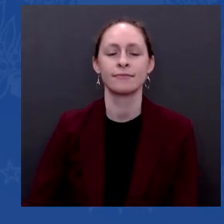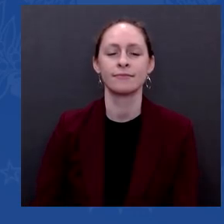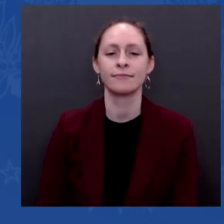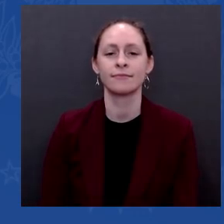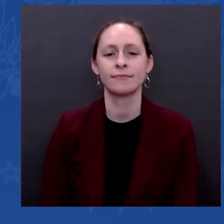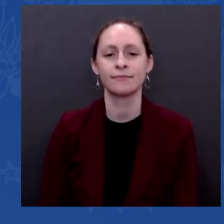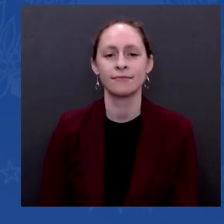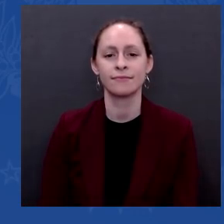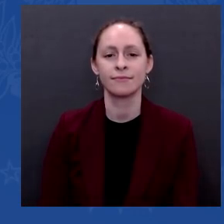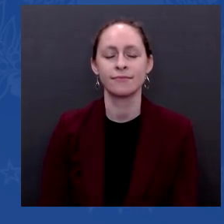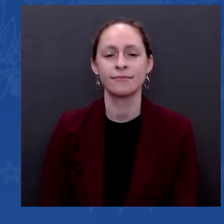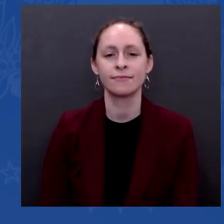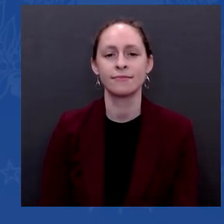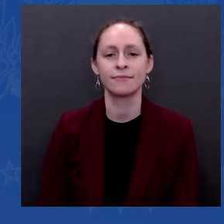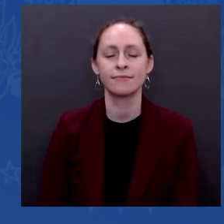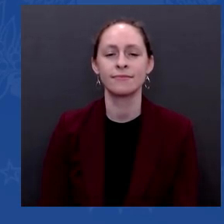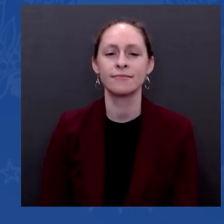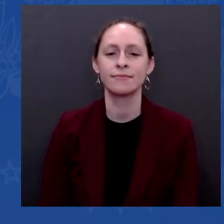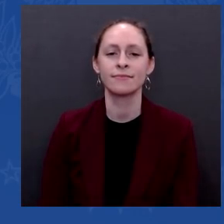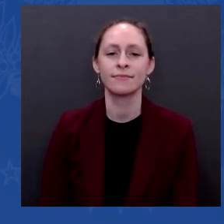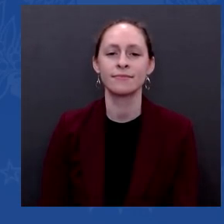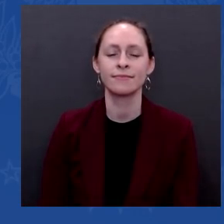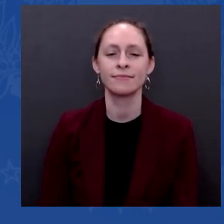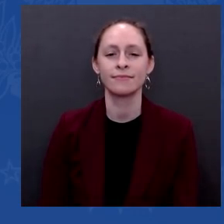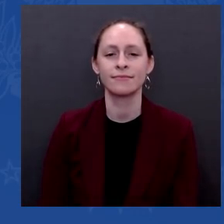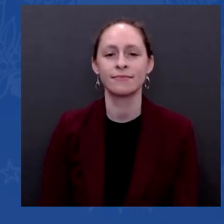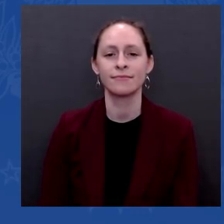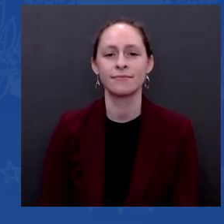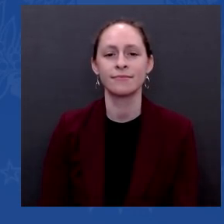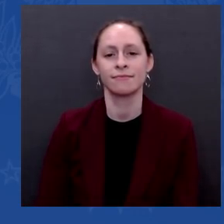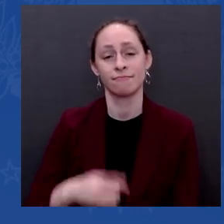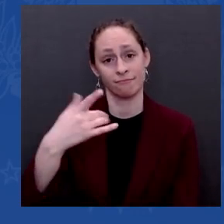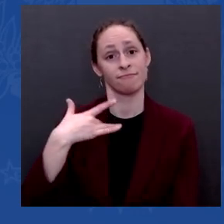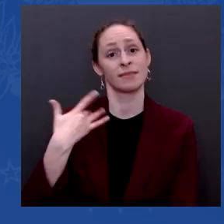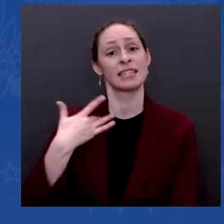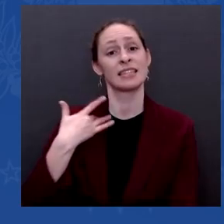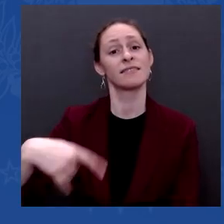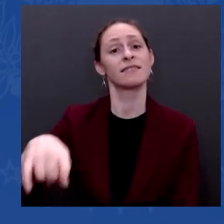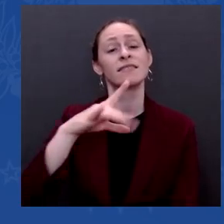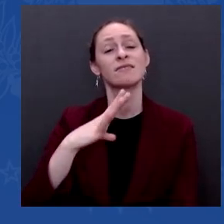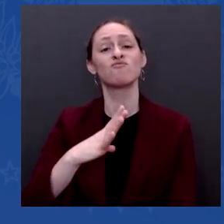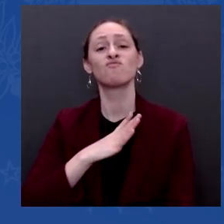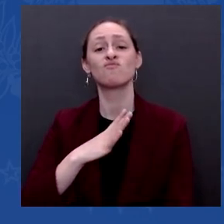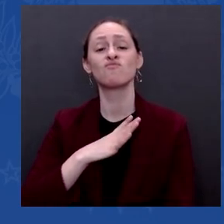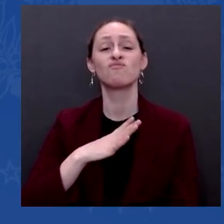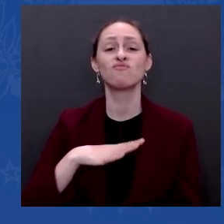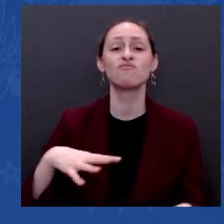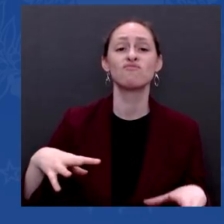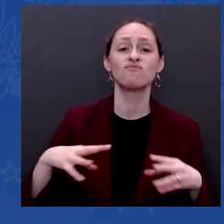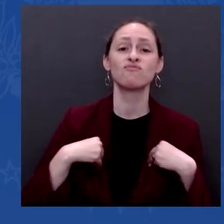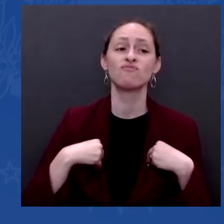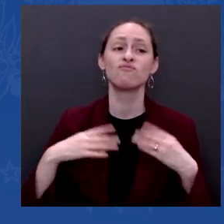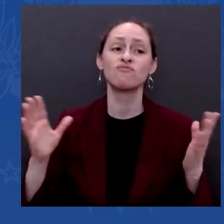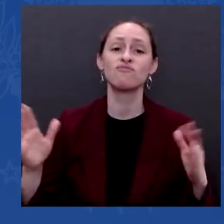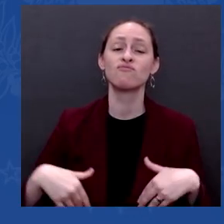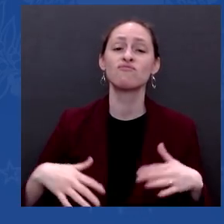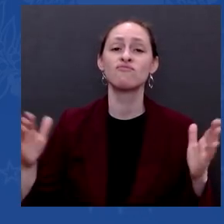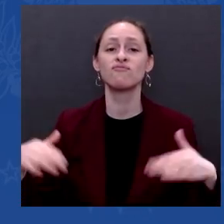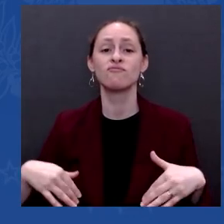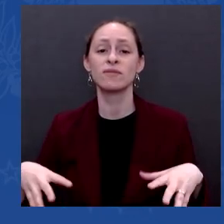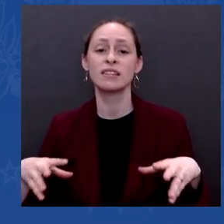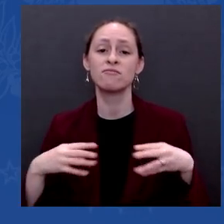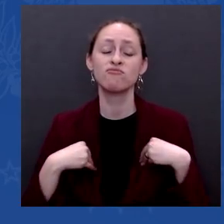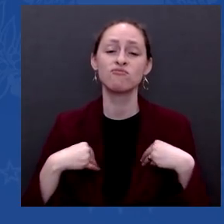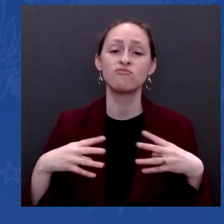It was very clear that we just had to hold the line for two years. Okay, so I'm just going to be a